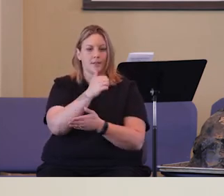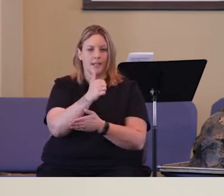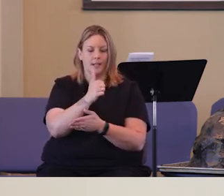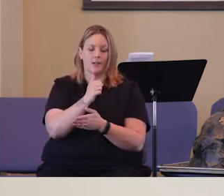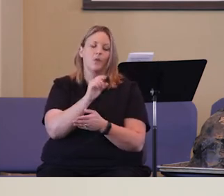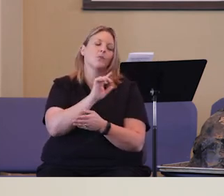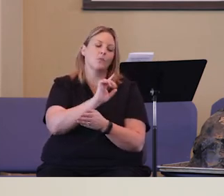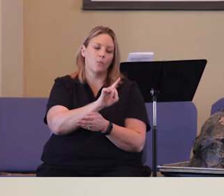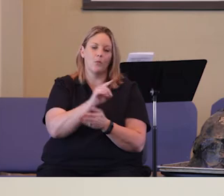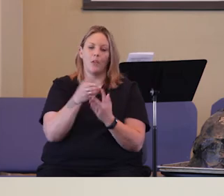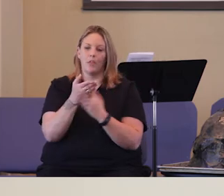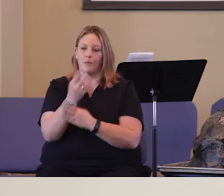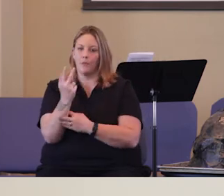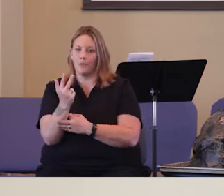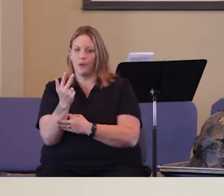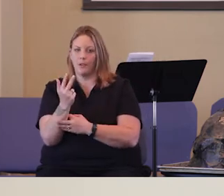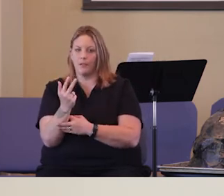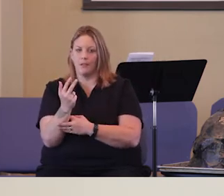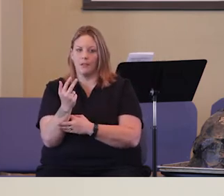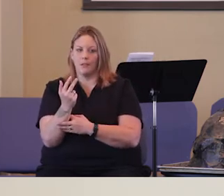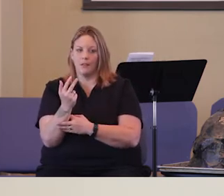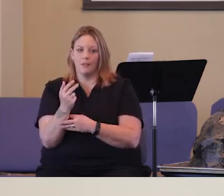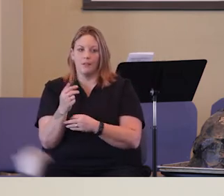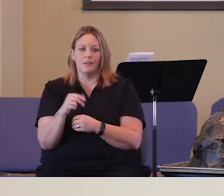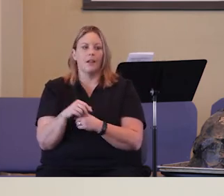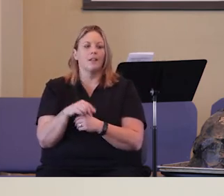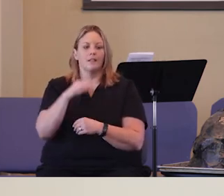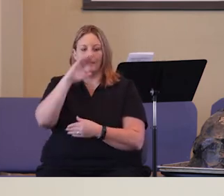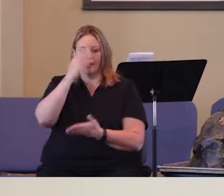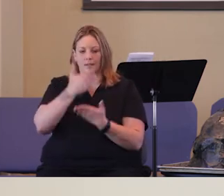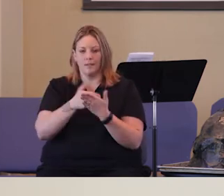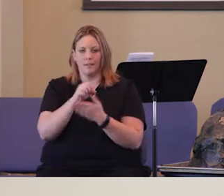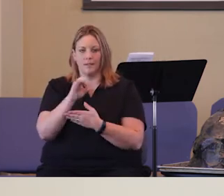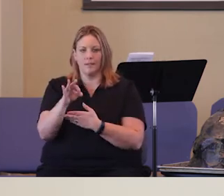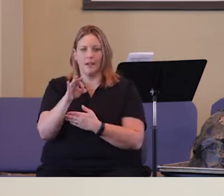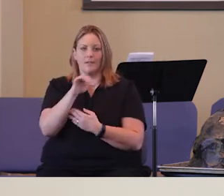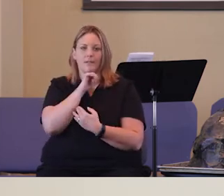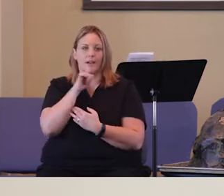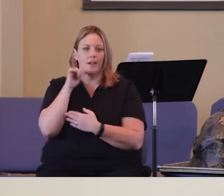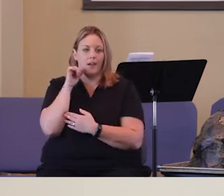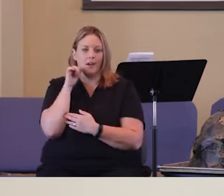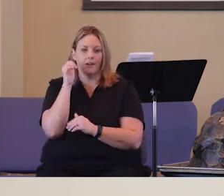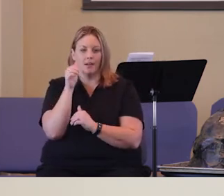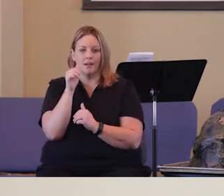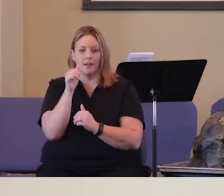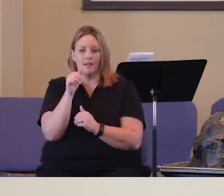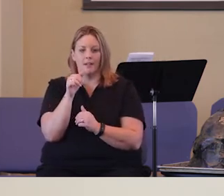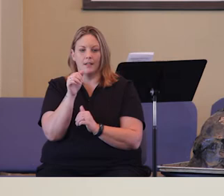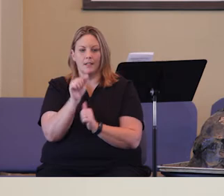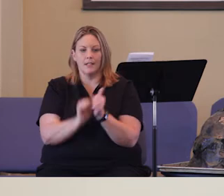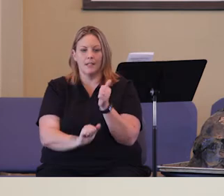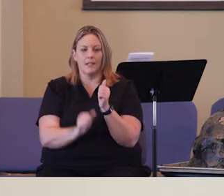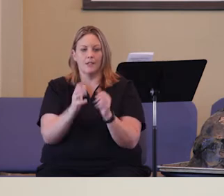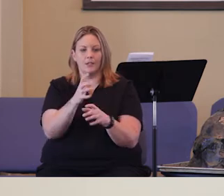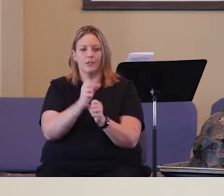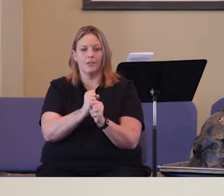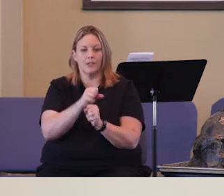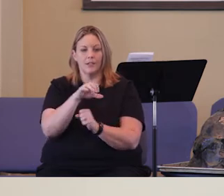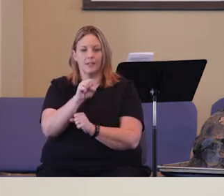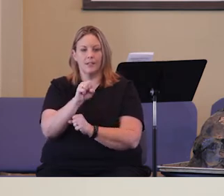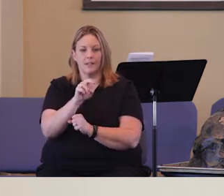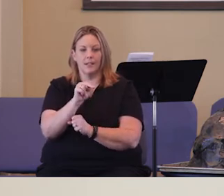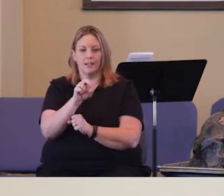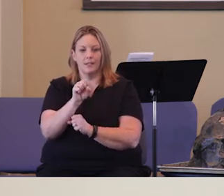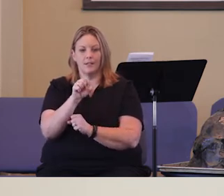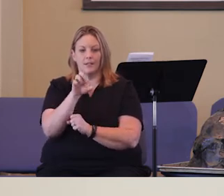In verses 10, verse 1 through 3, it says, Then Nadab and Abihu, the sons of Aaron, each took his censer